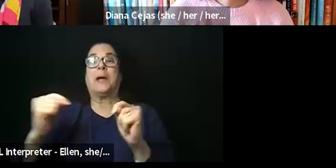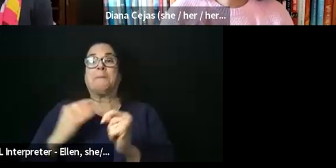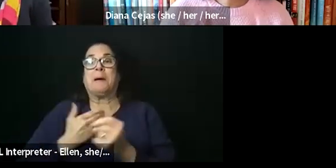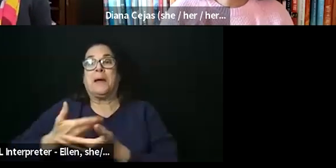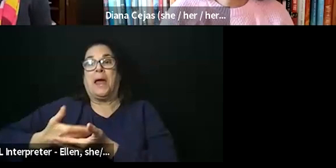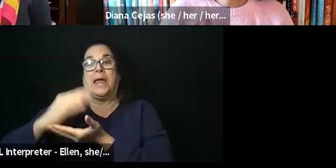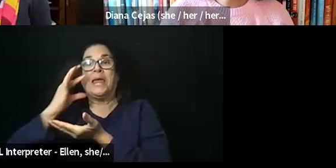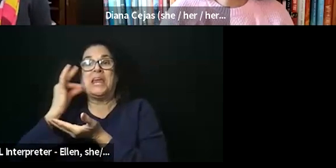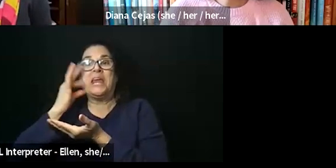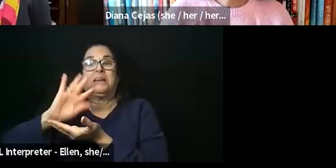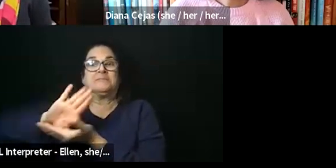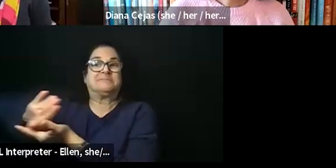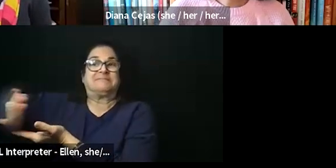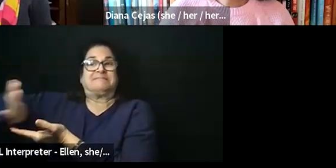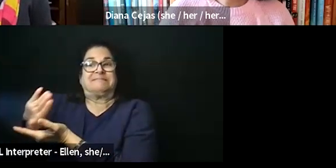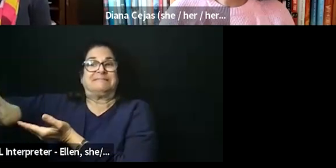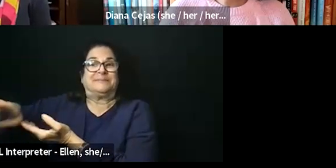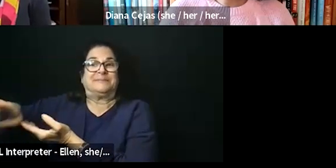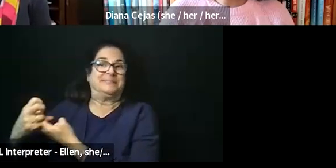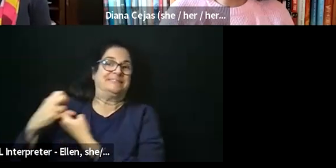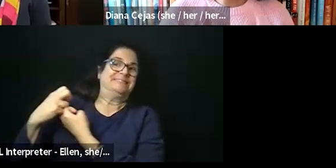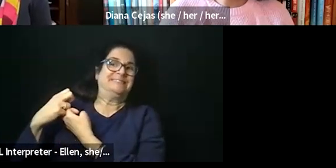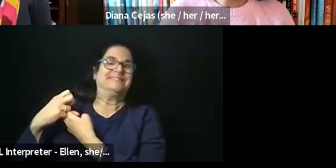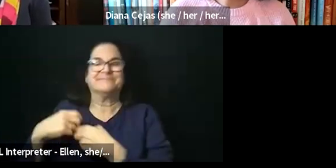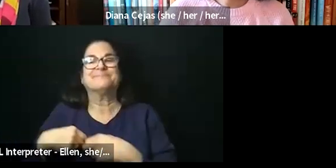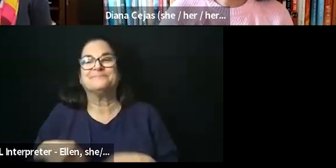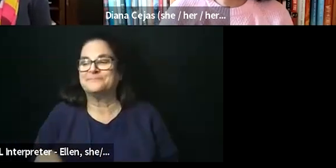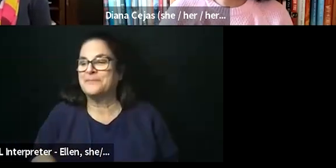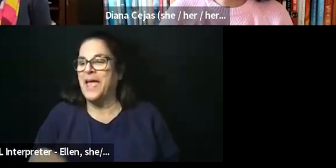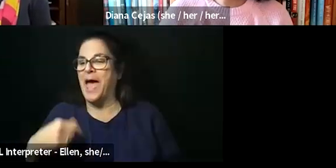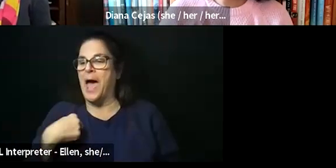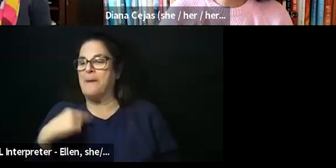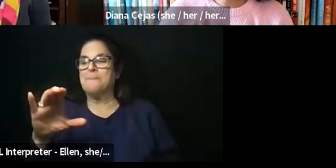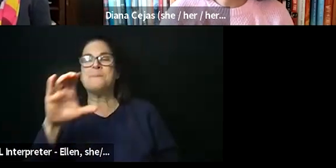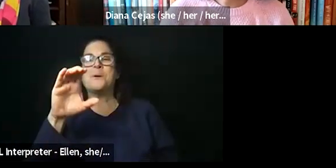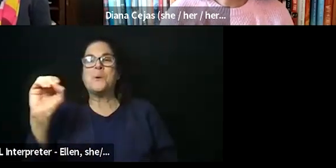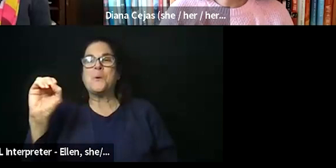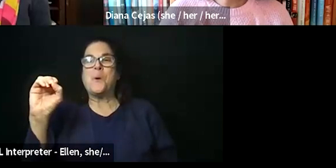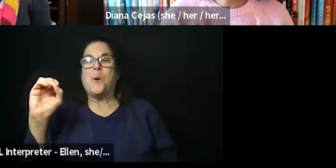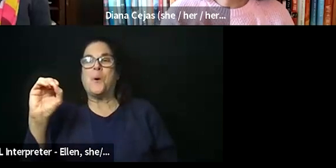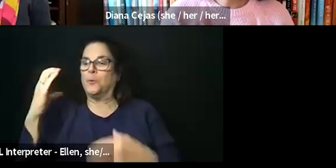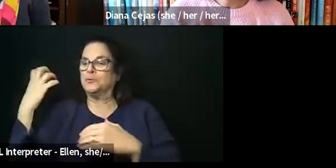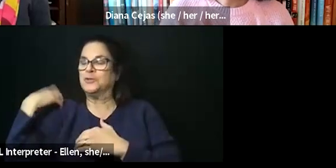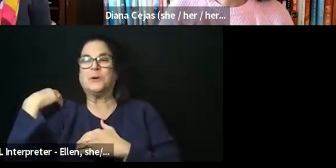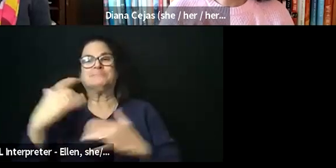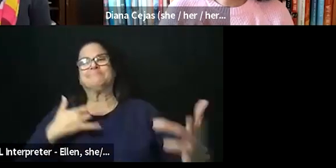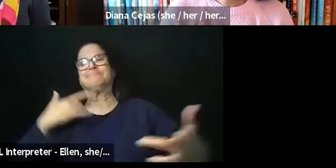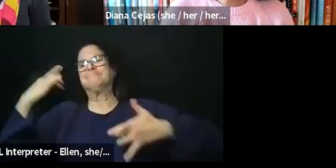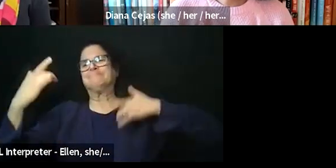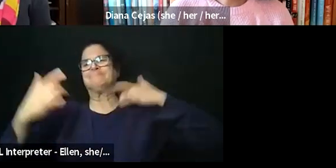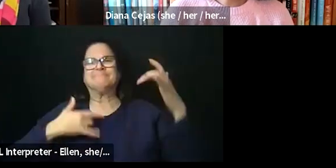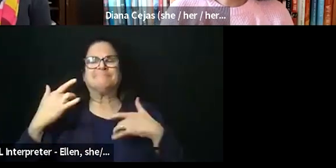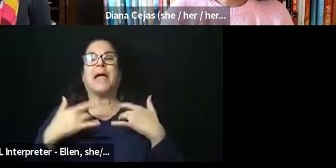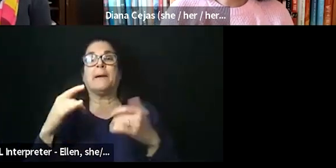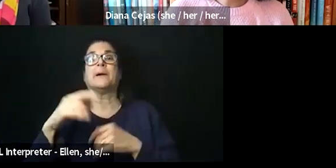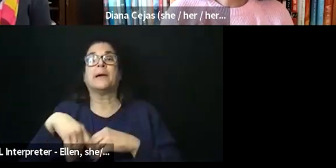struggling with me today. But I am one of the co-chairs. I am so excited to be here. I'm a pediatric neurologist, particularly